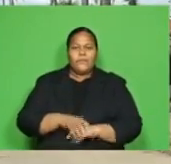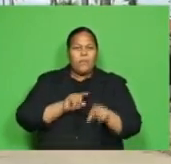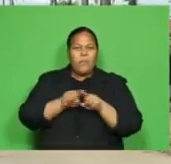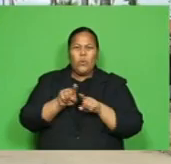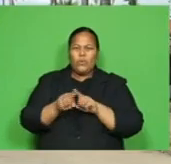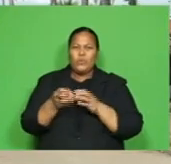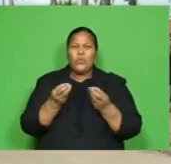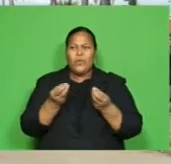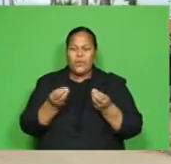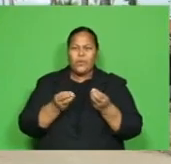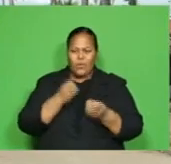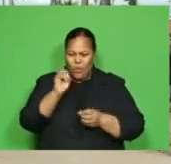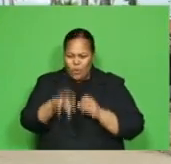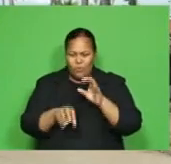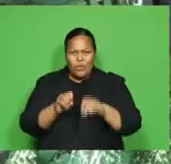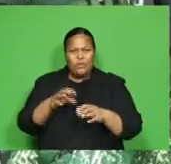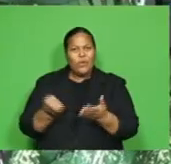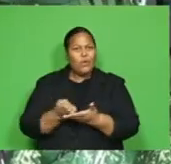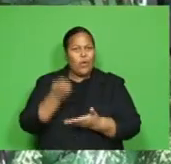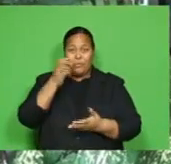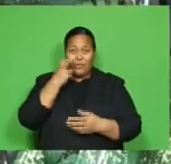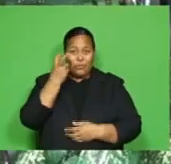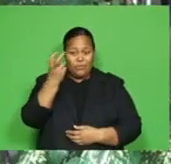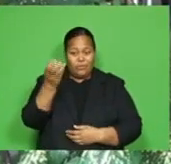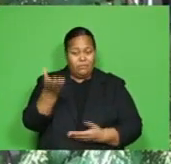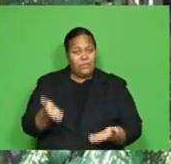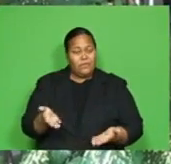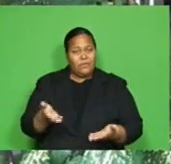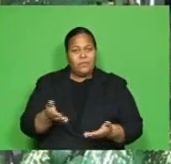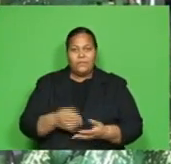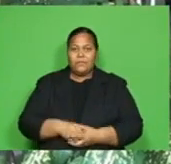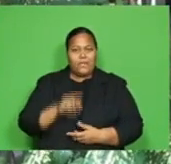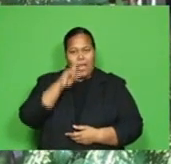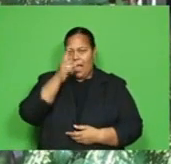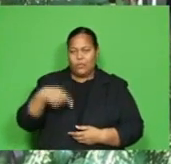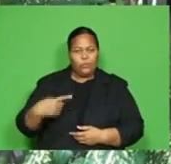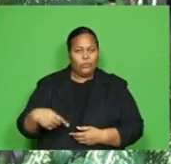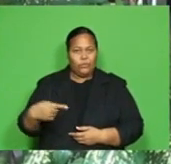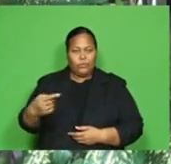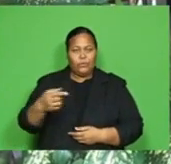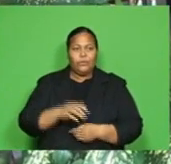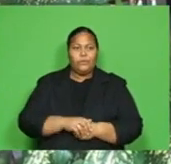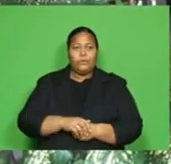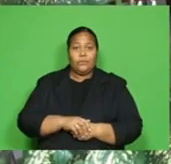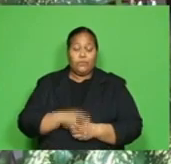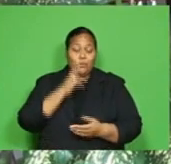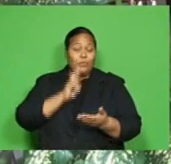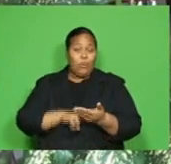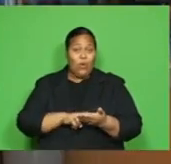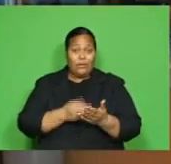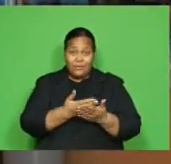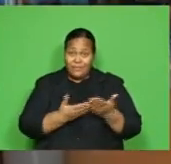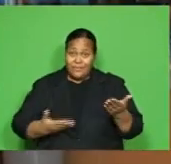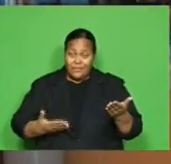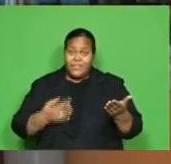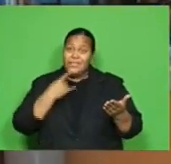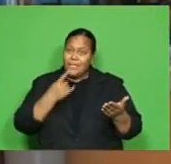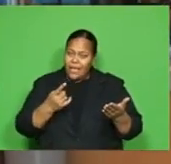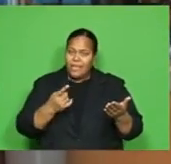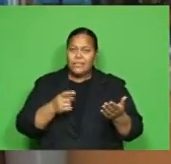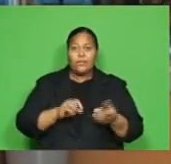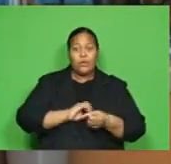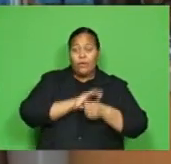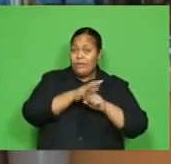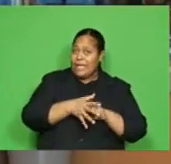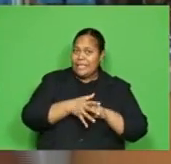economy, tourism, to continue. The report also highlights that efforts to address COVID-19 should not diminish the importance of